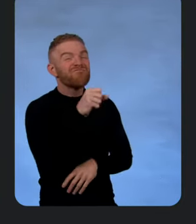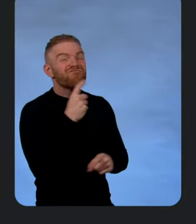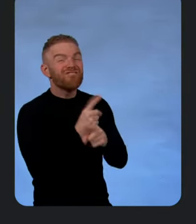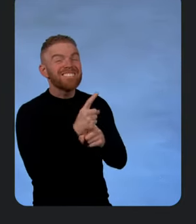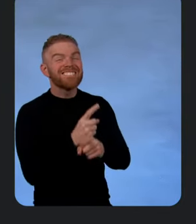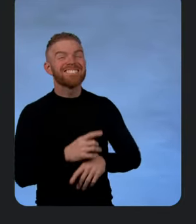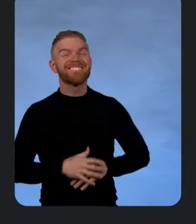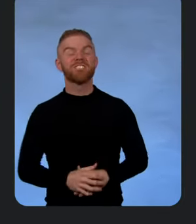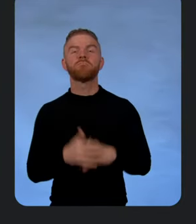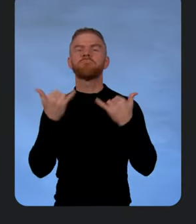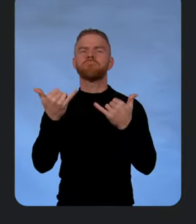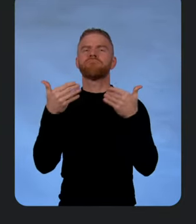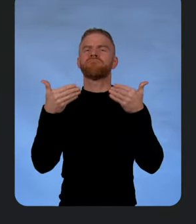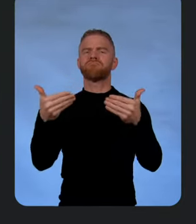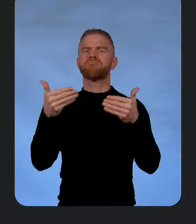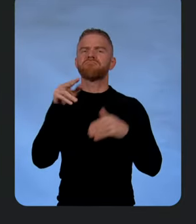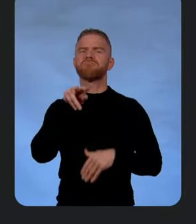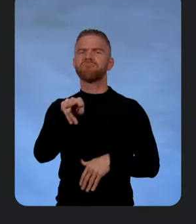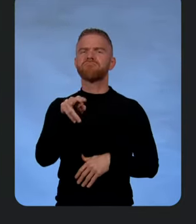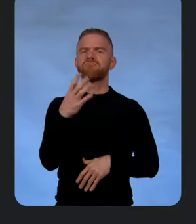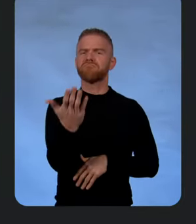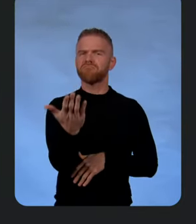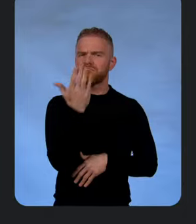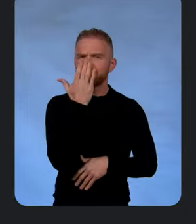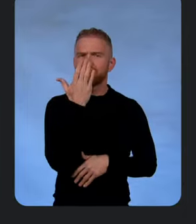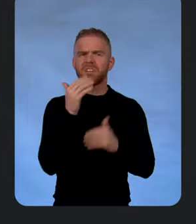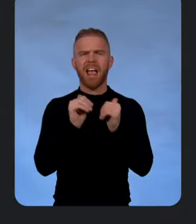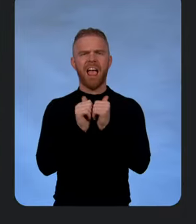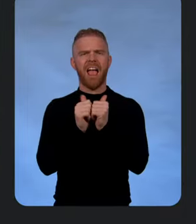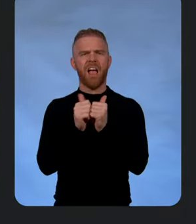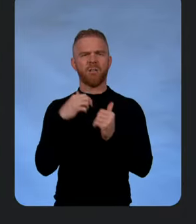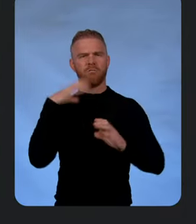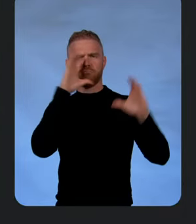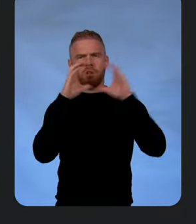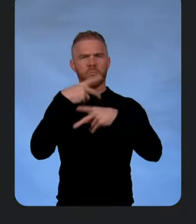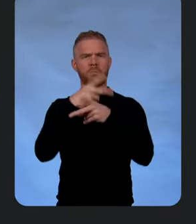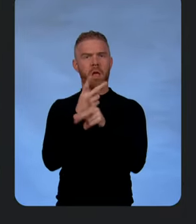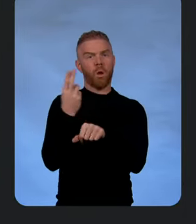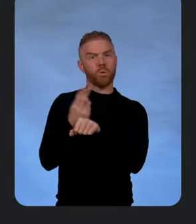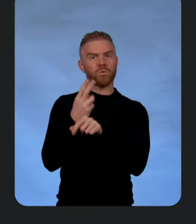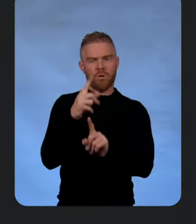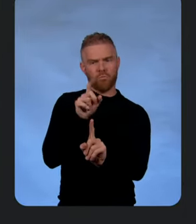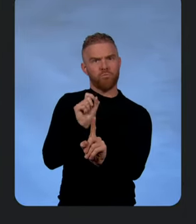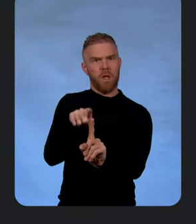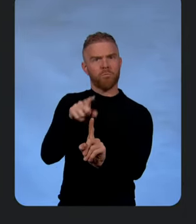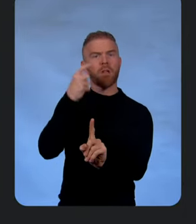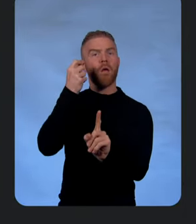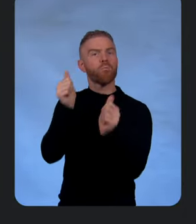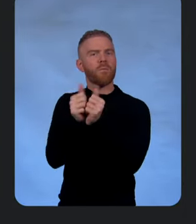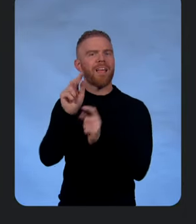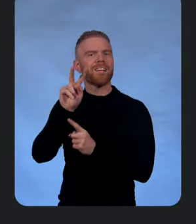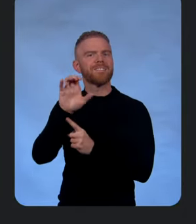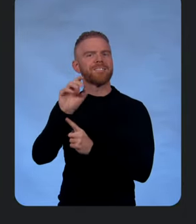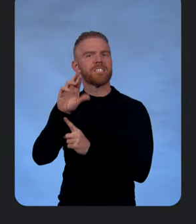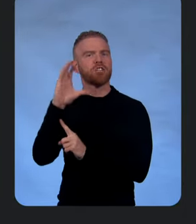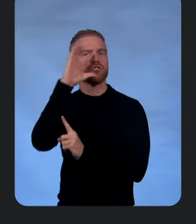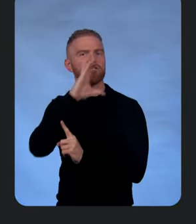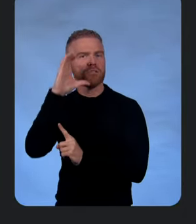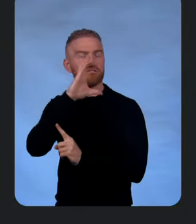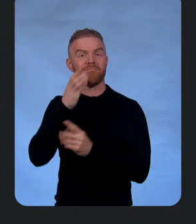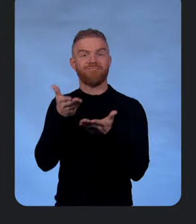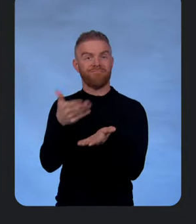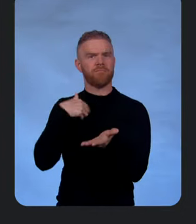Next, let's look at how we can quickly search for products using a query with vector search. So in this query,